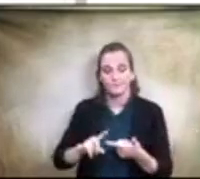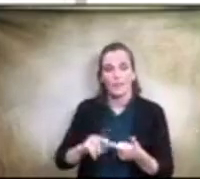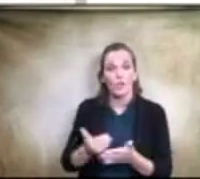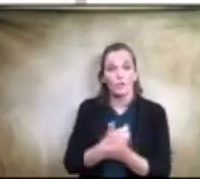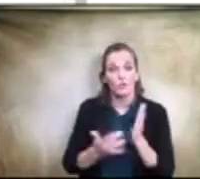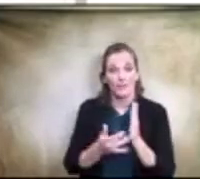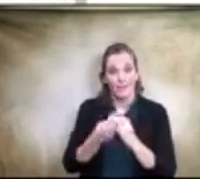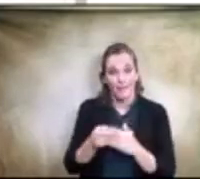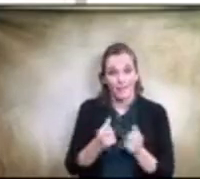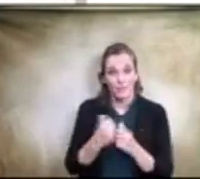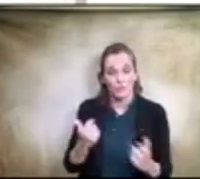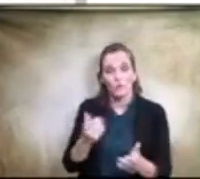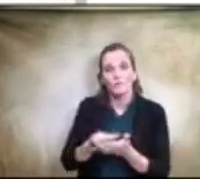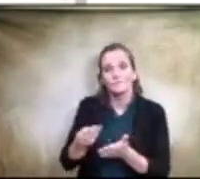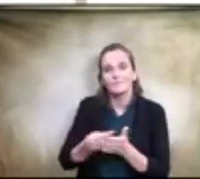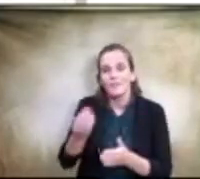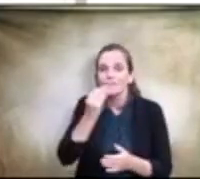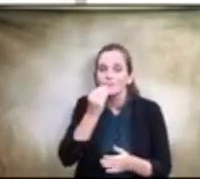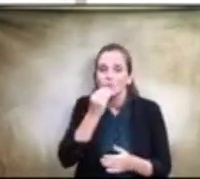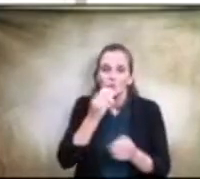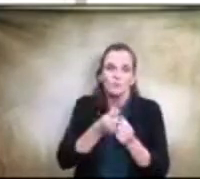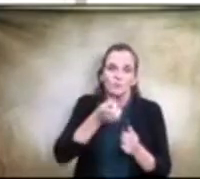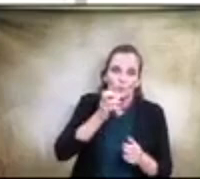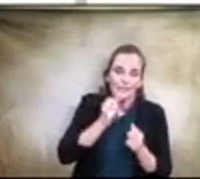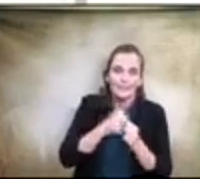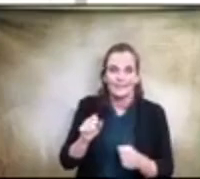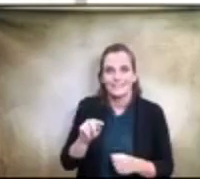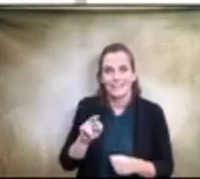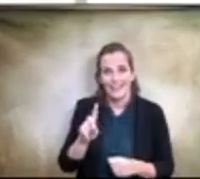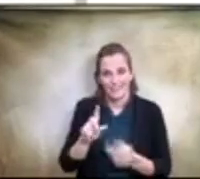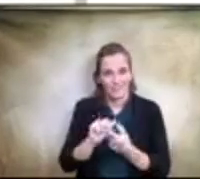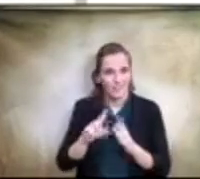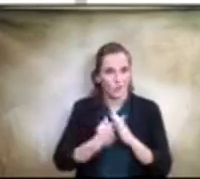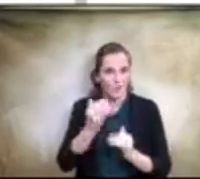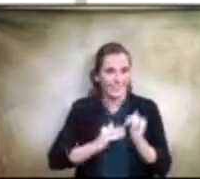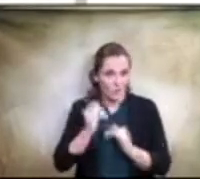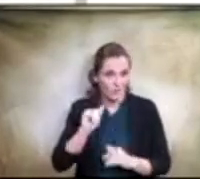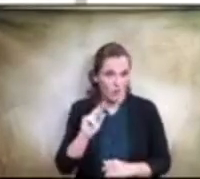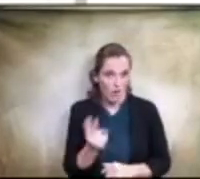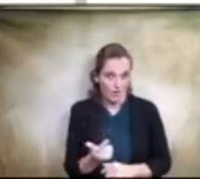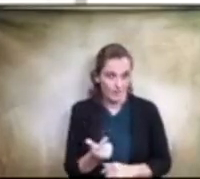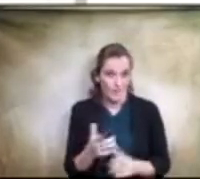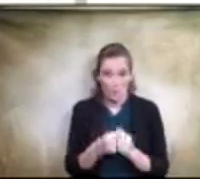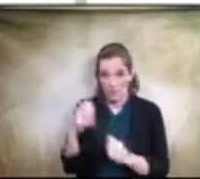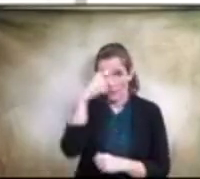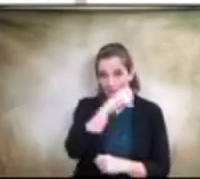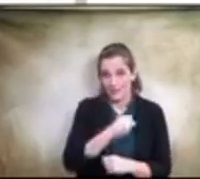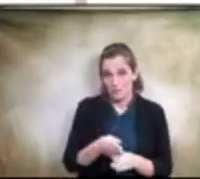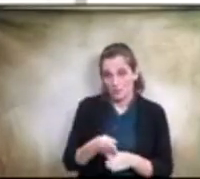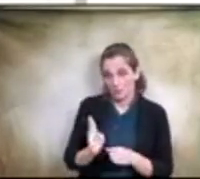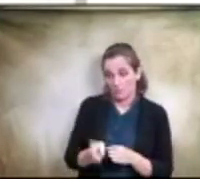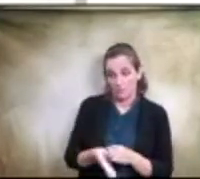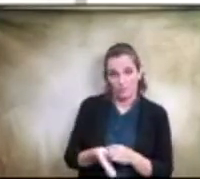which is currently under construction, began construction in August with an estimated completion date of June.